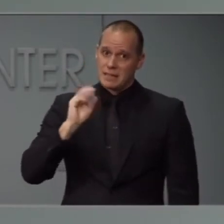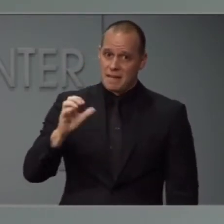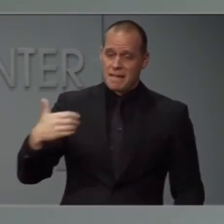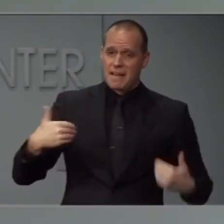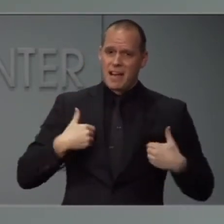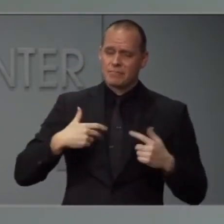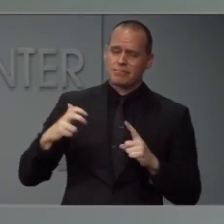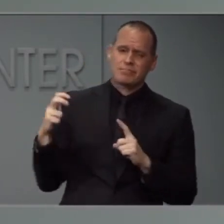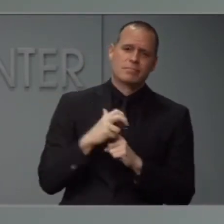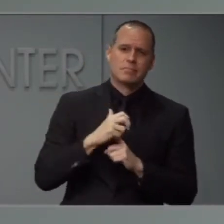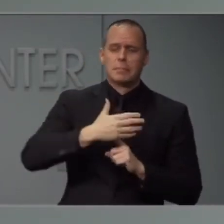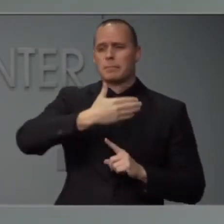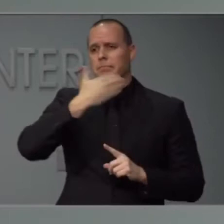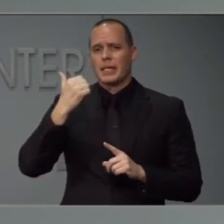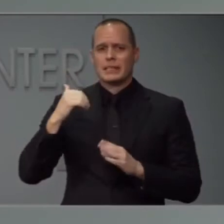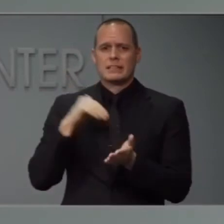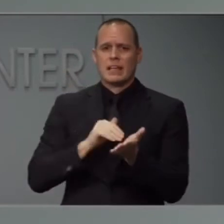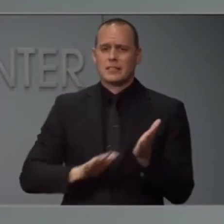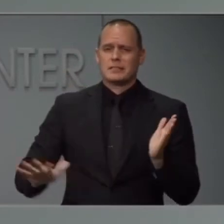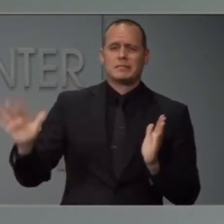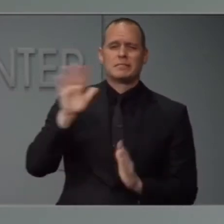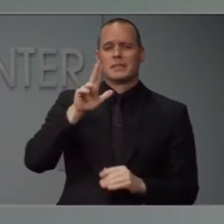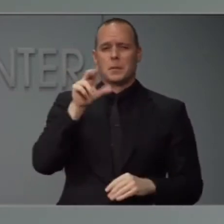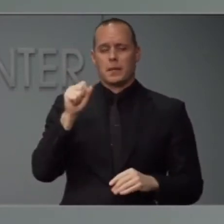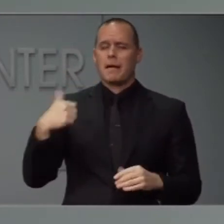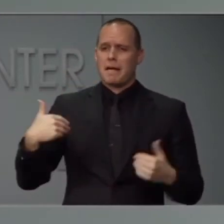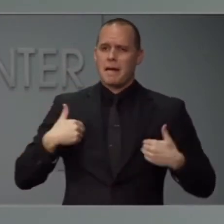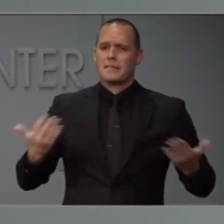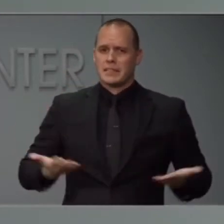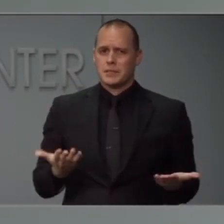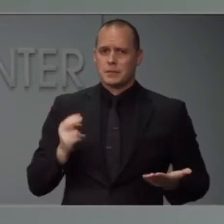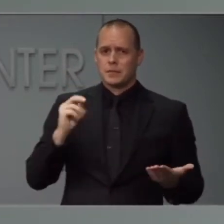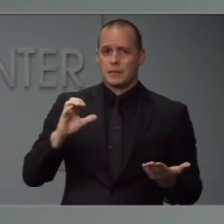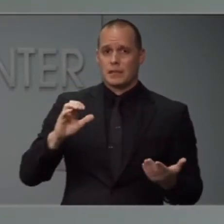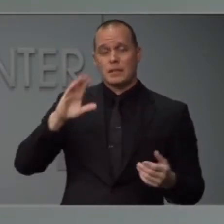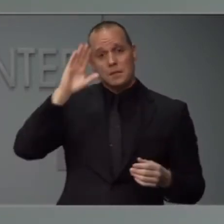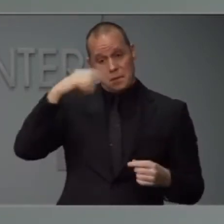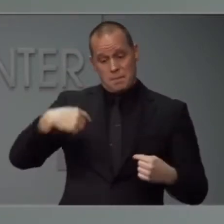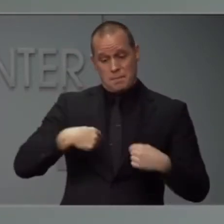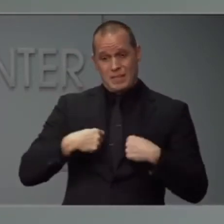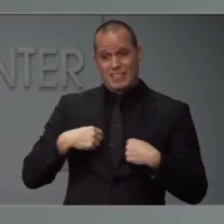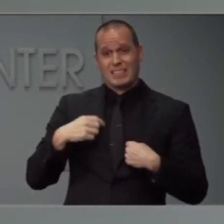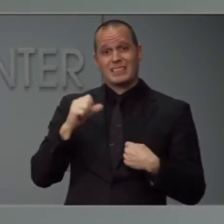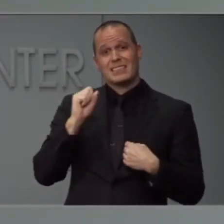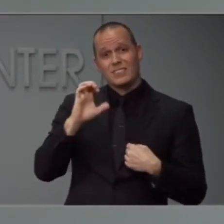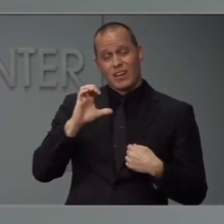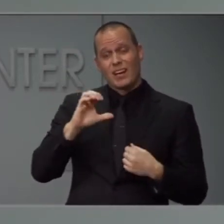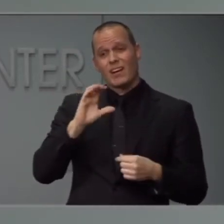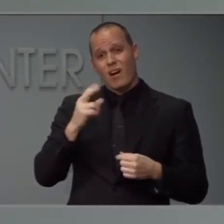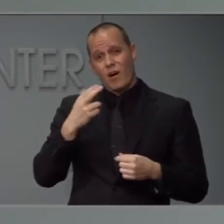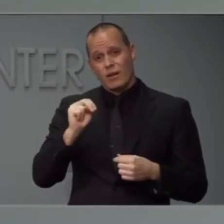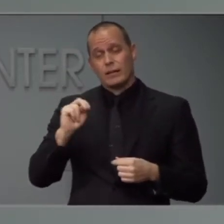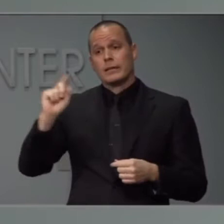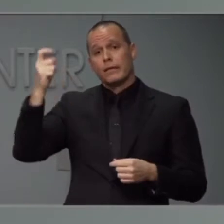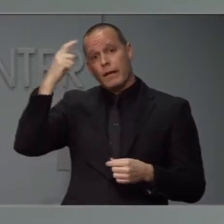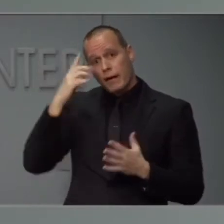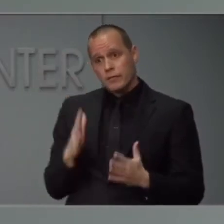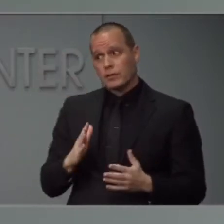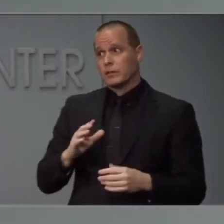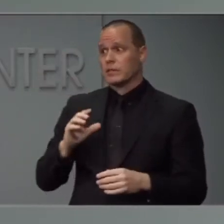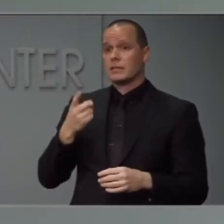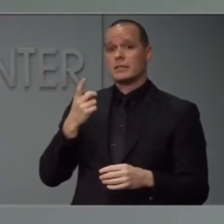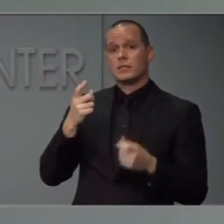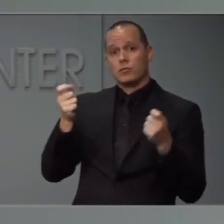here in our state. Know that the governor and I, Director Sprayberry and his team, are working